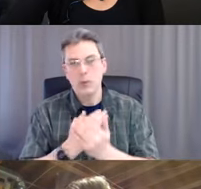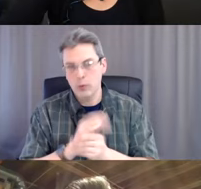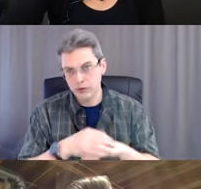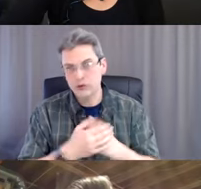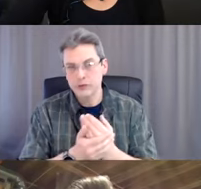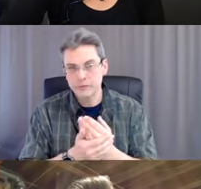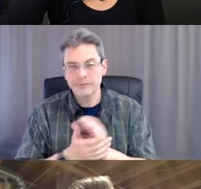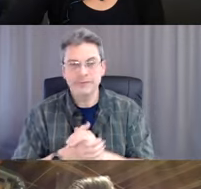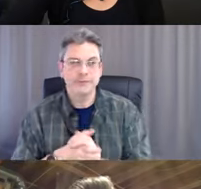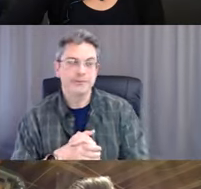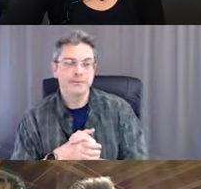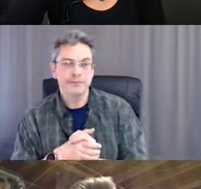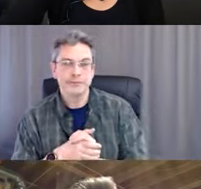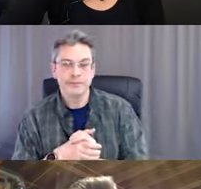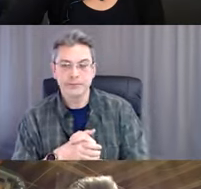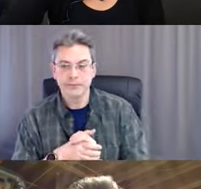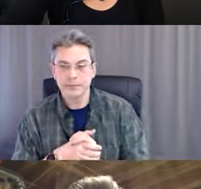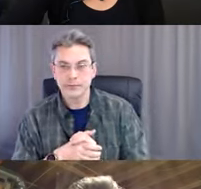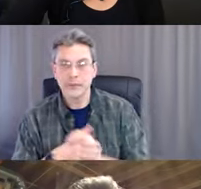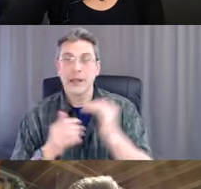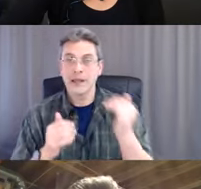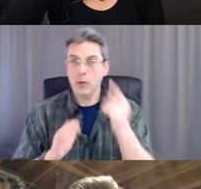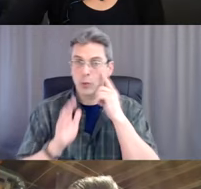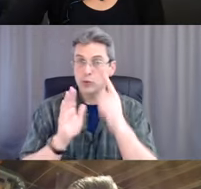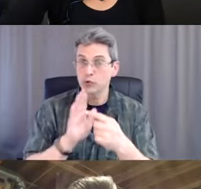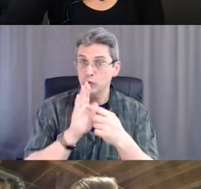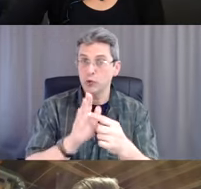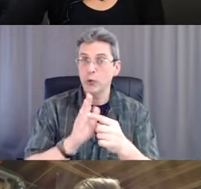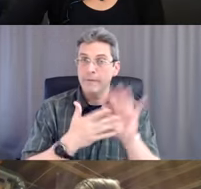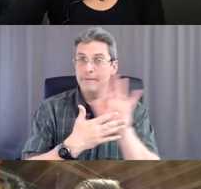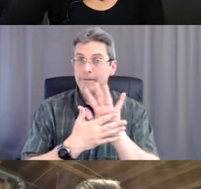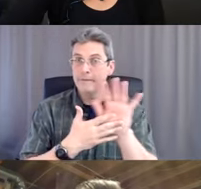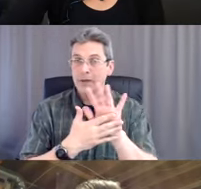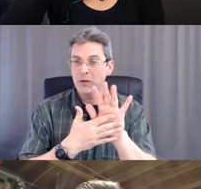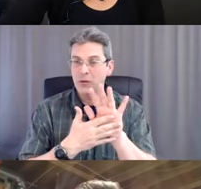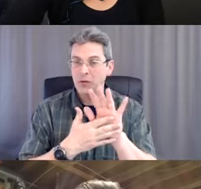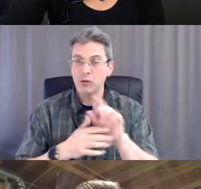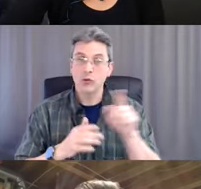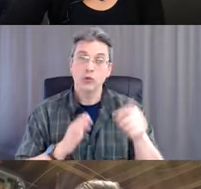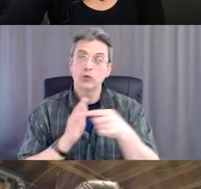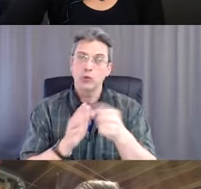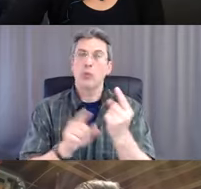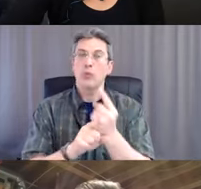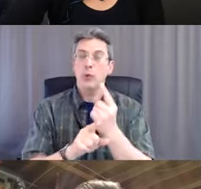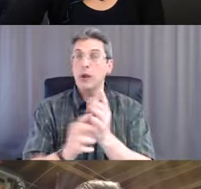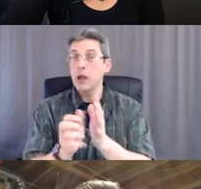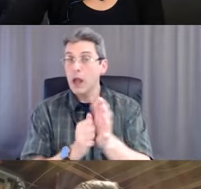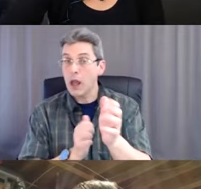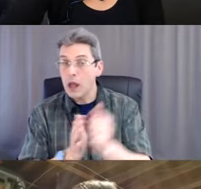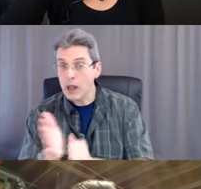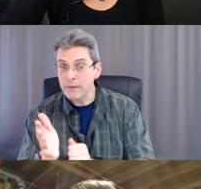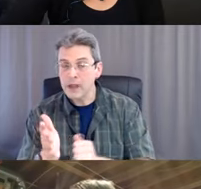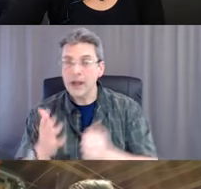So we're going to watch some videos now. We're going to watch about proper gloving, proper gowning,